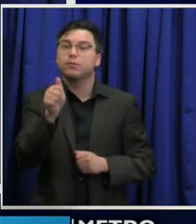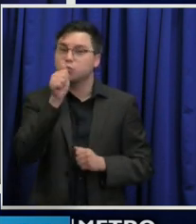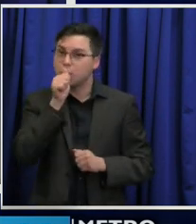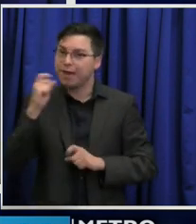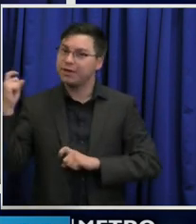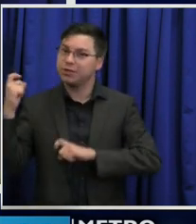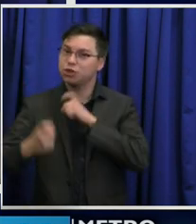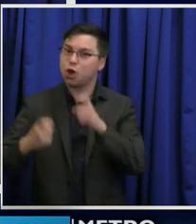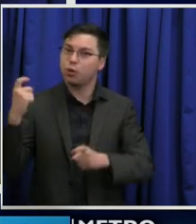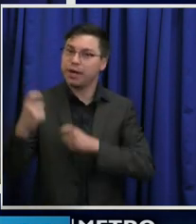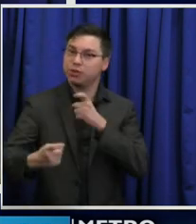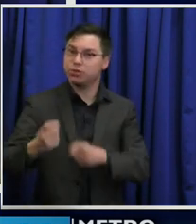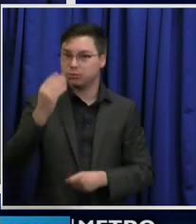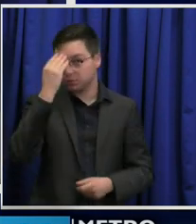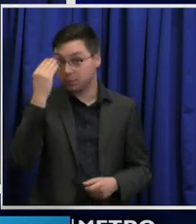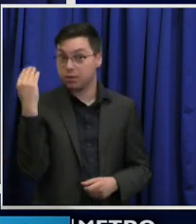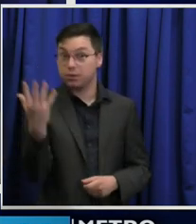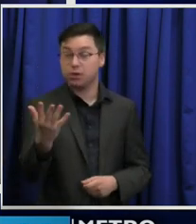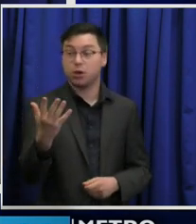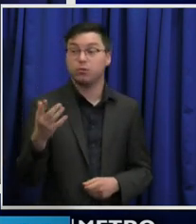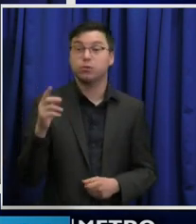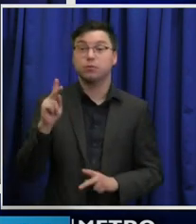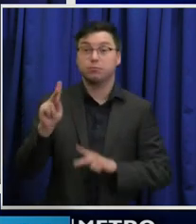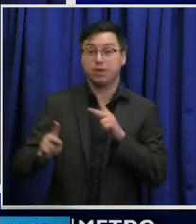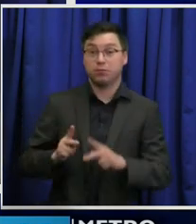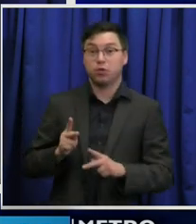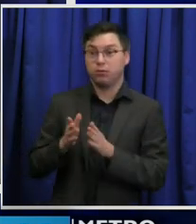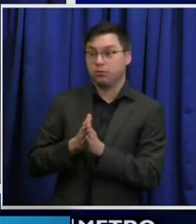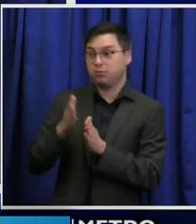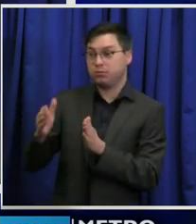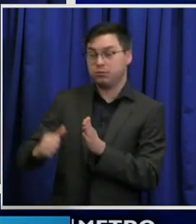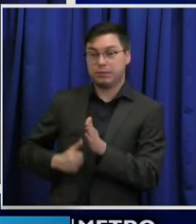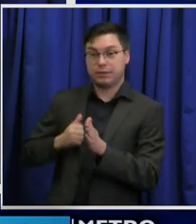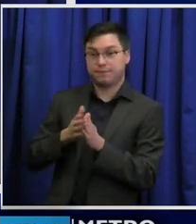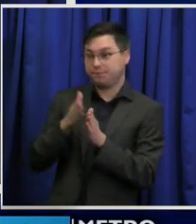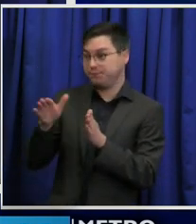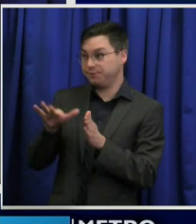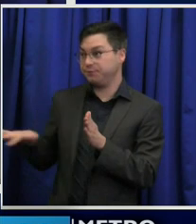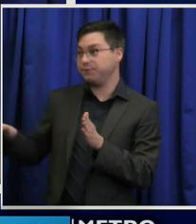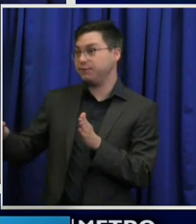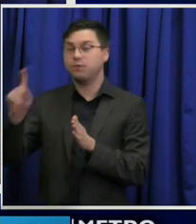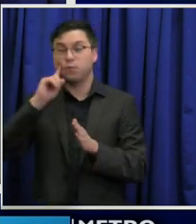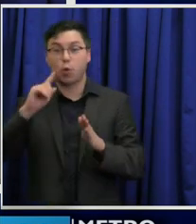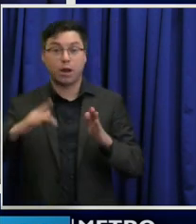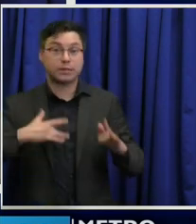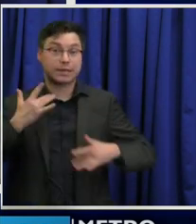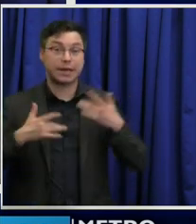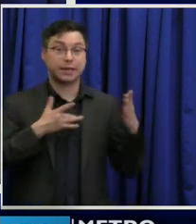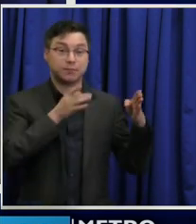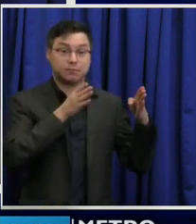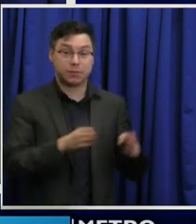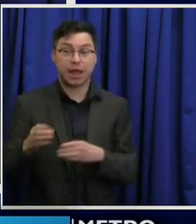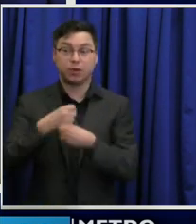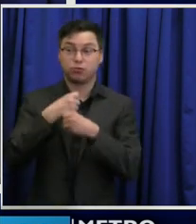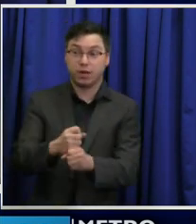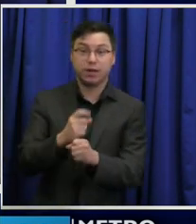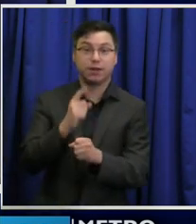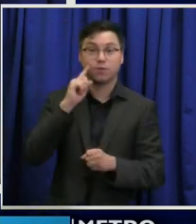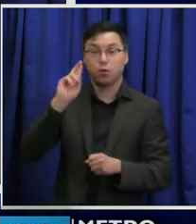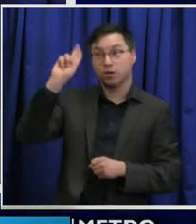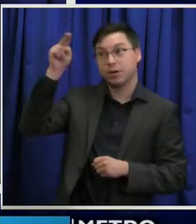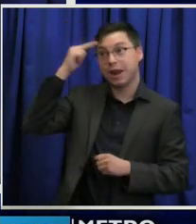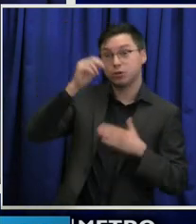put in by neighbors on an exciting plan created by a nationally